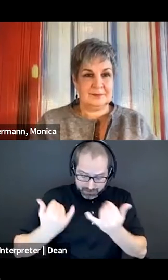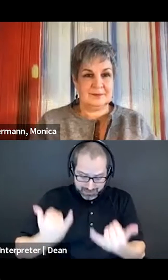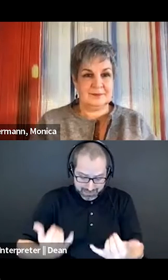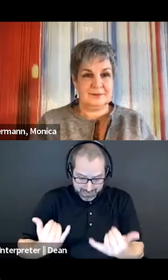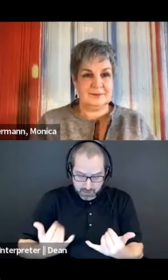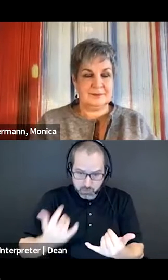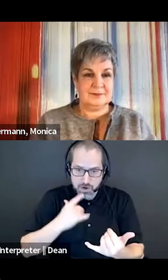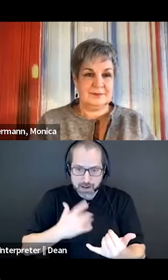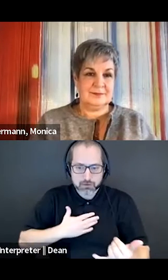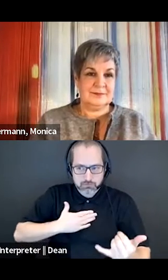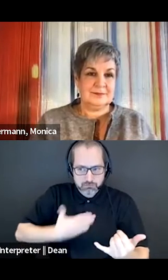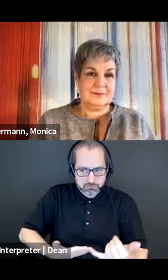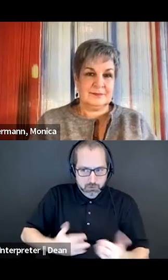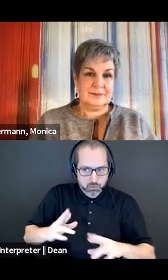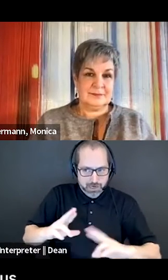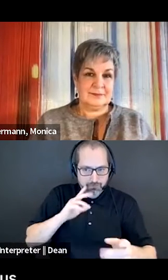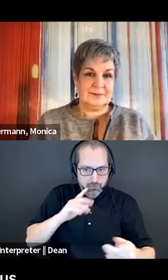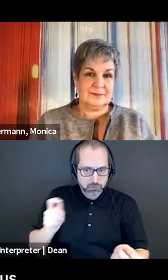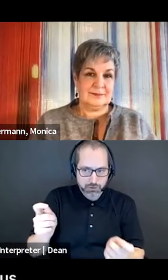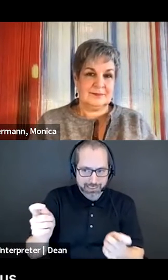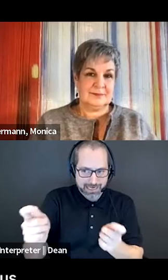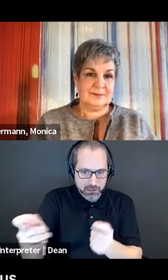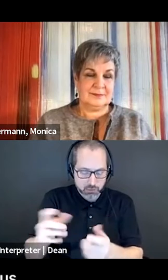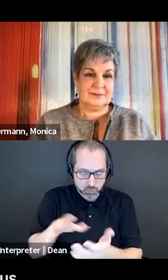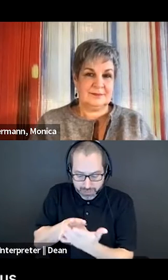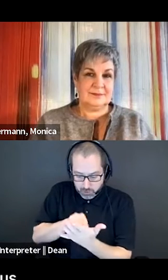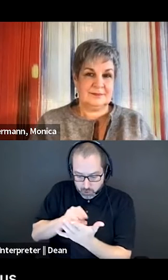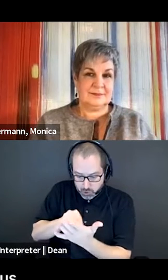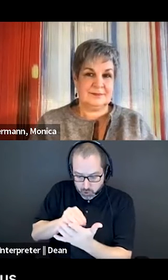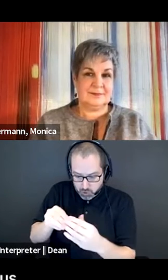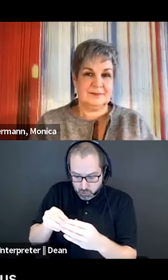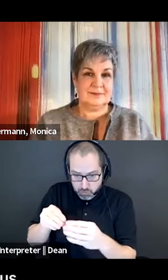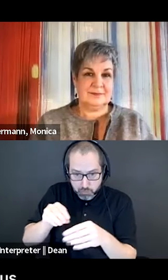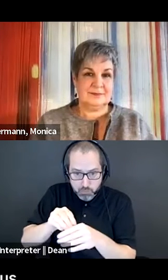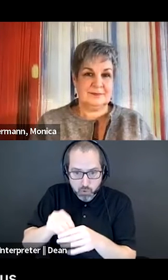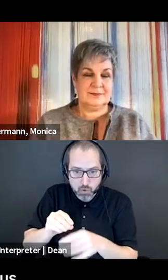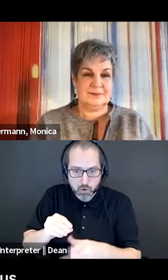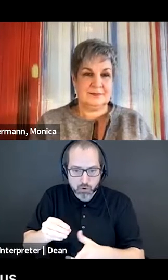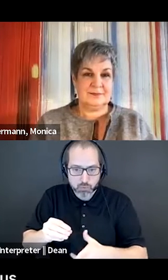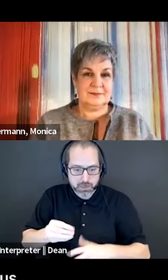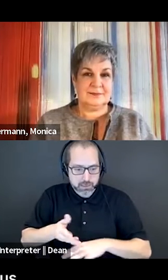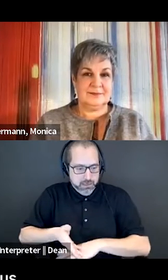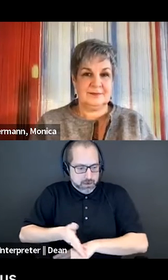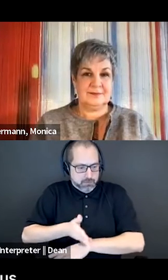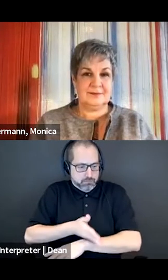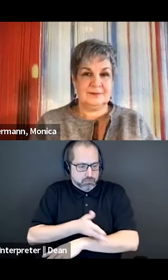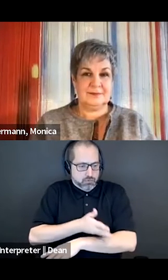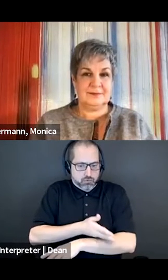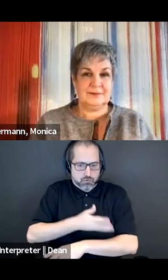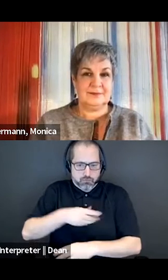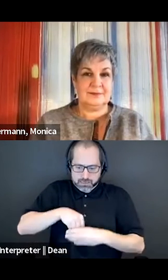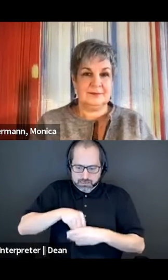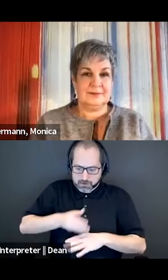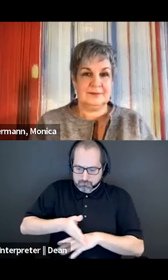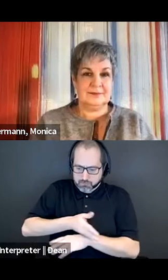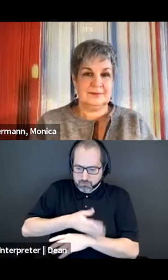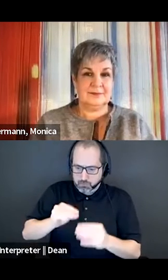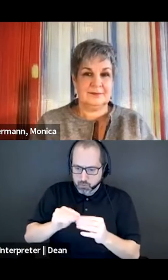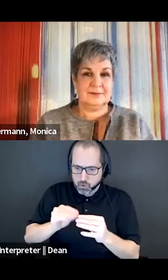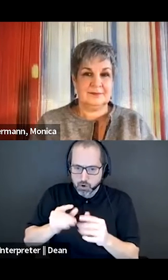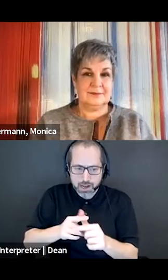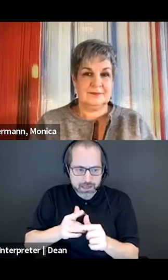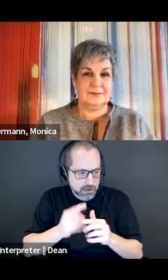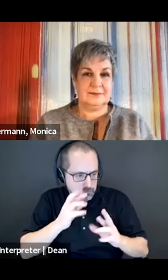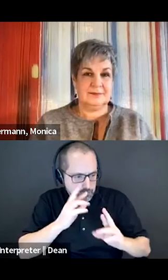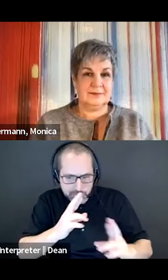learn, as we grow, as we respect the others around us and the choice in terms of the language